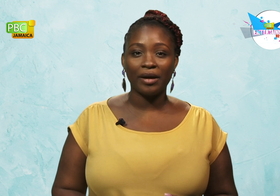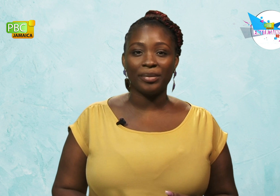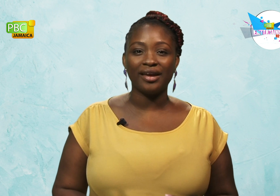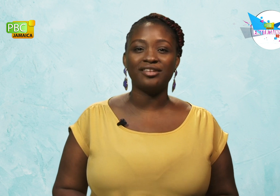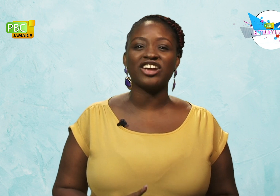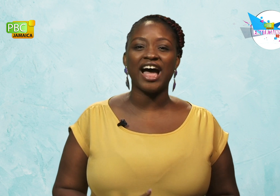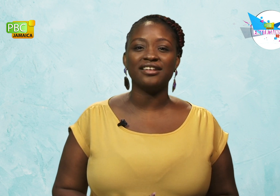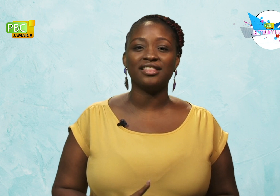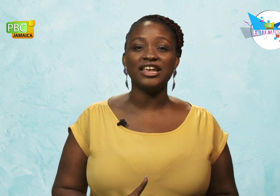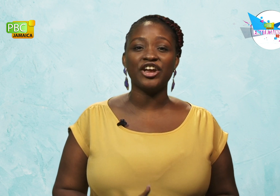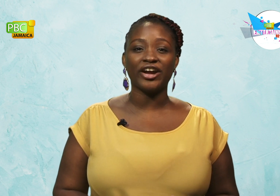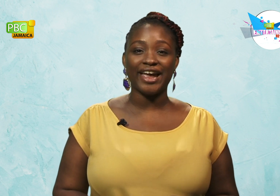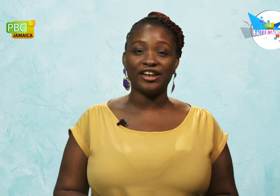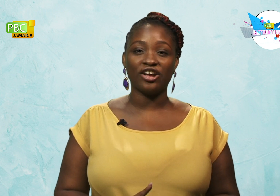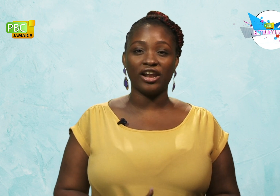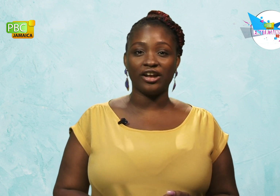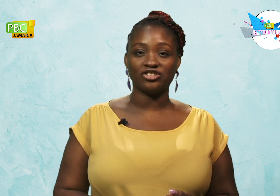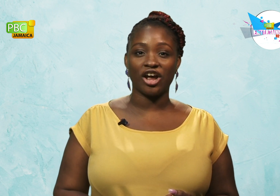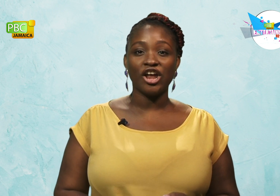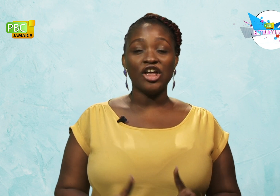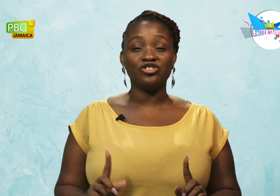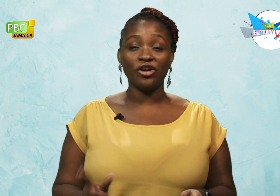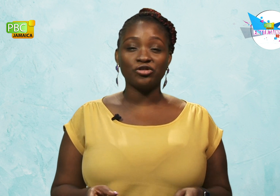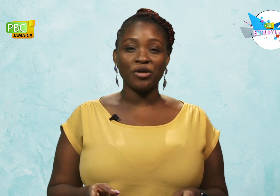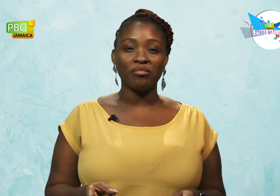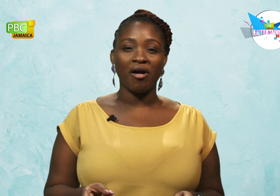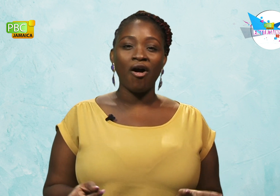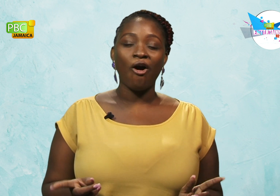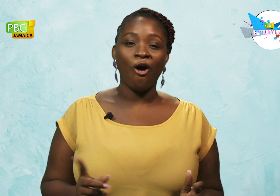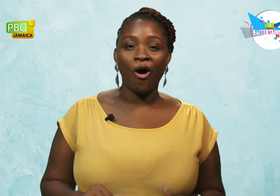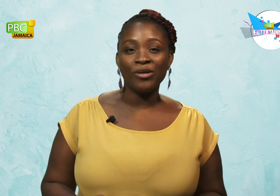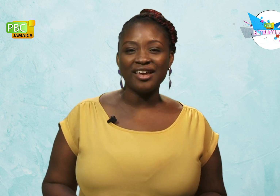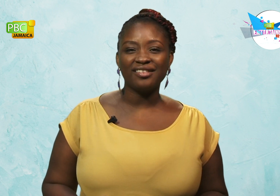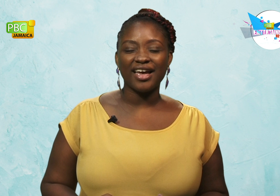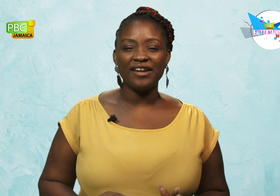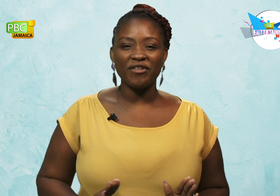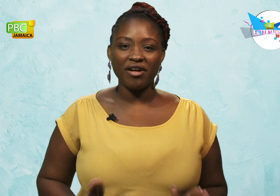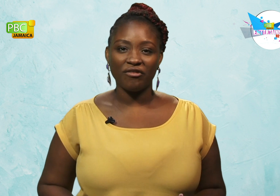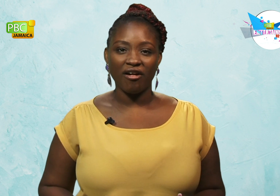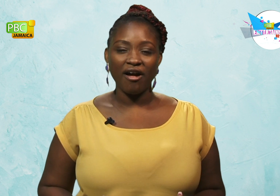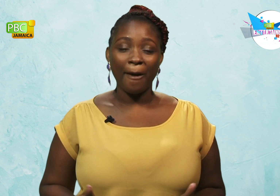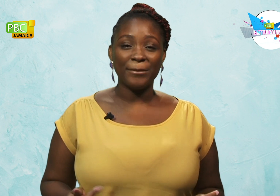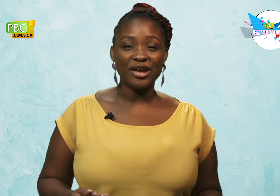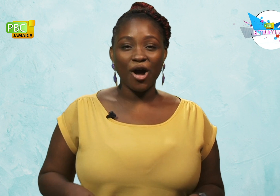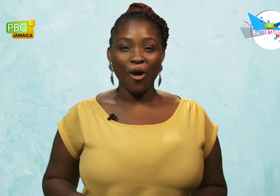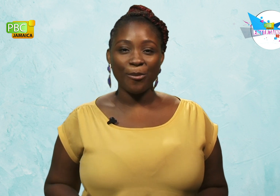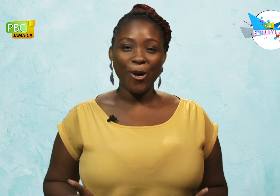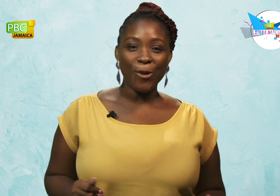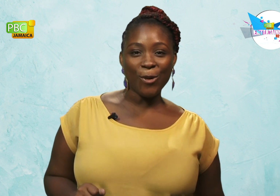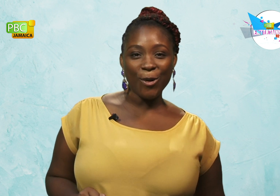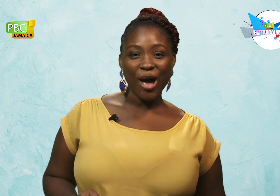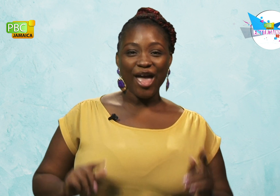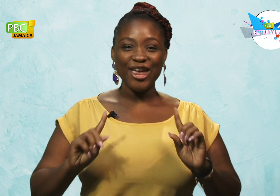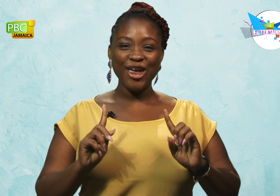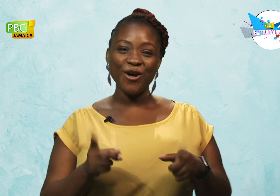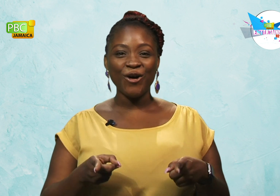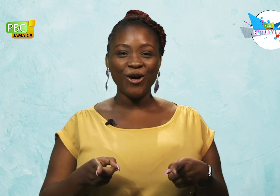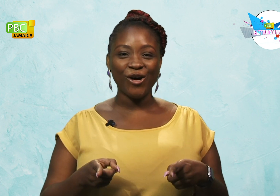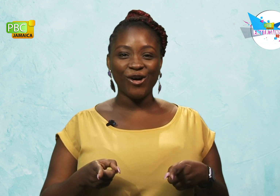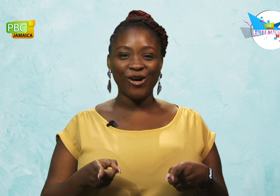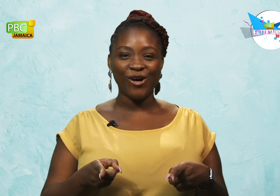their Instagram page at The Air Candy Collection. Just remember always and forever big up you.